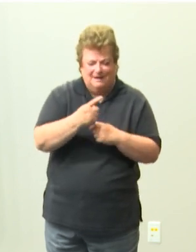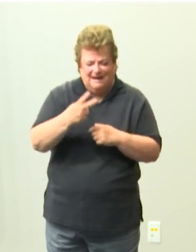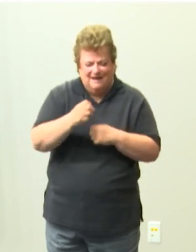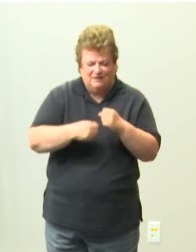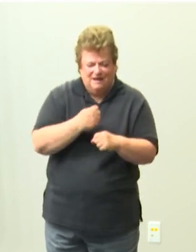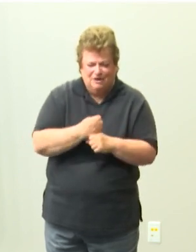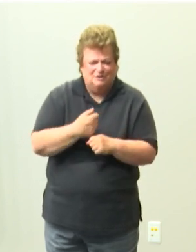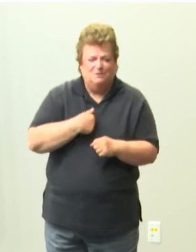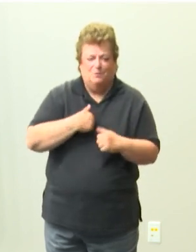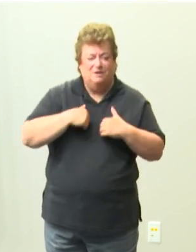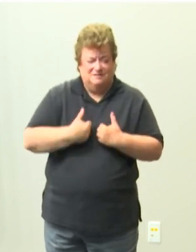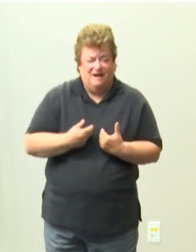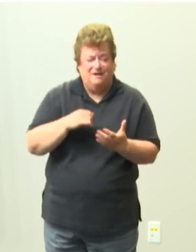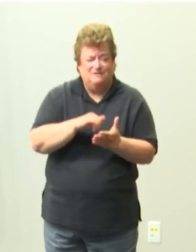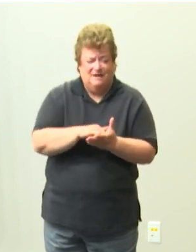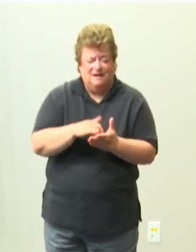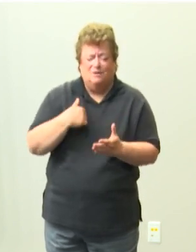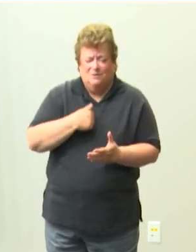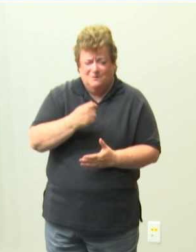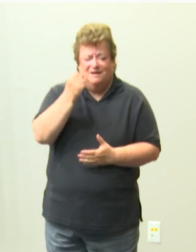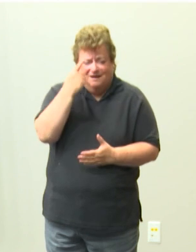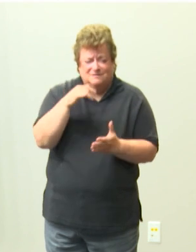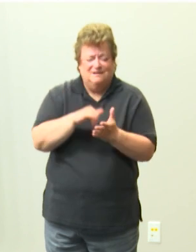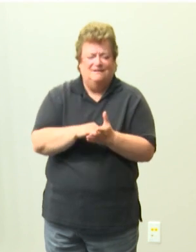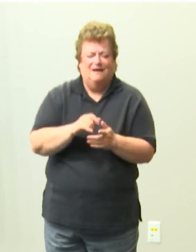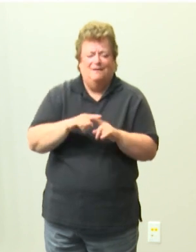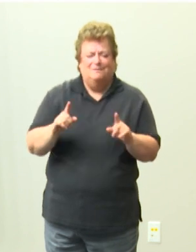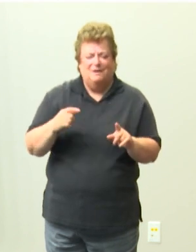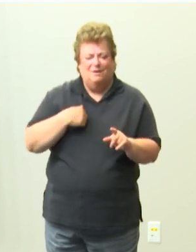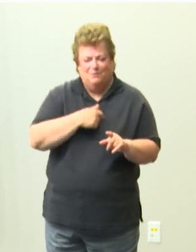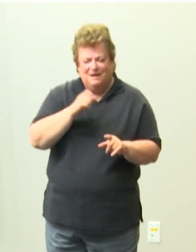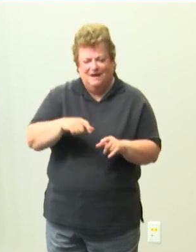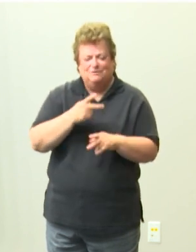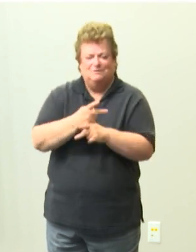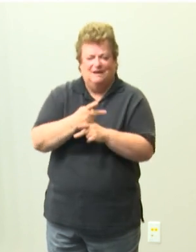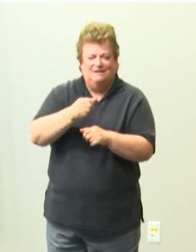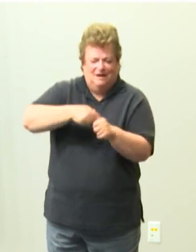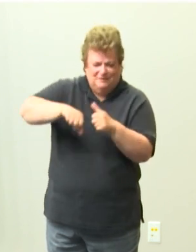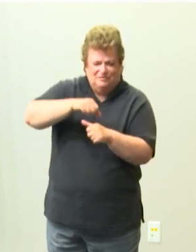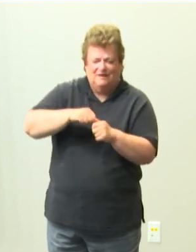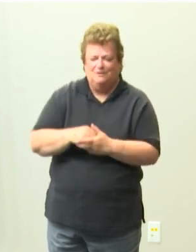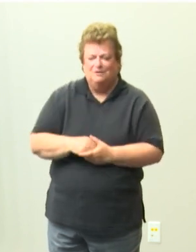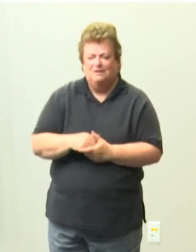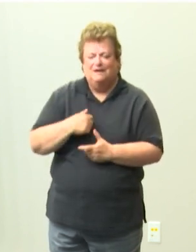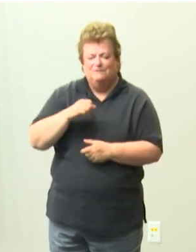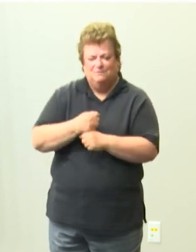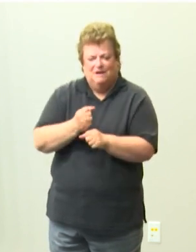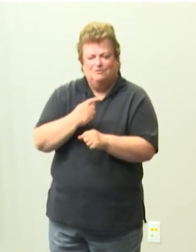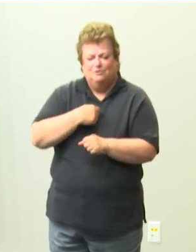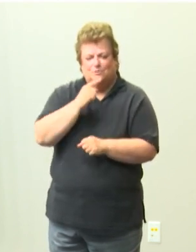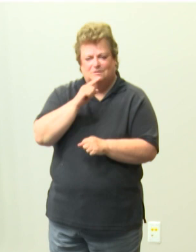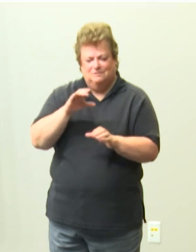tired of it and and we get it but we also still have to take care of each other we still have to make sure that we're doing the right thing